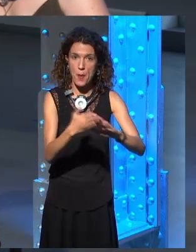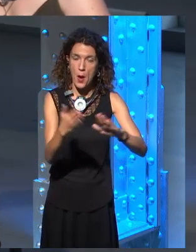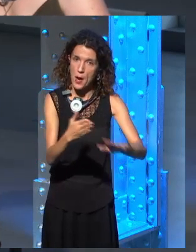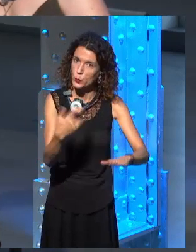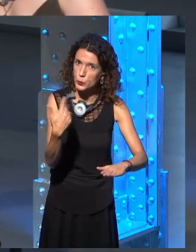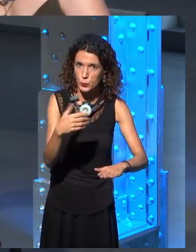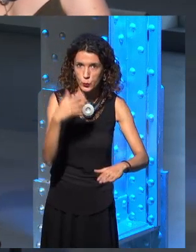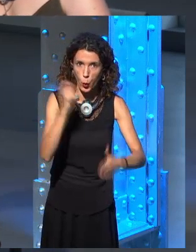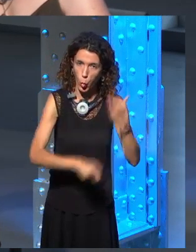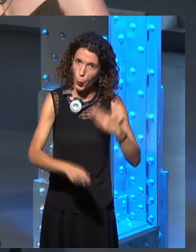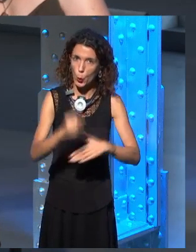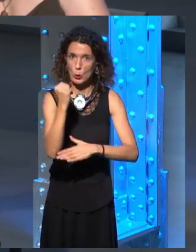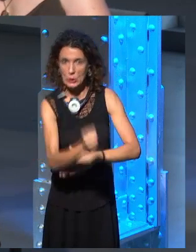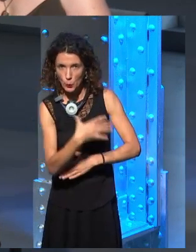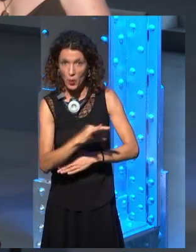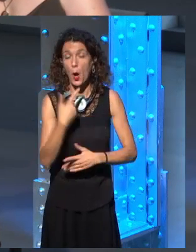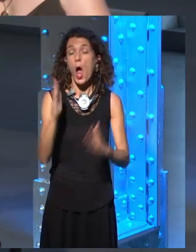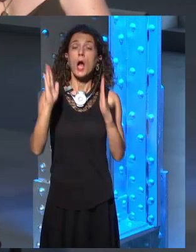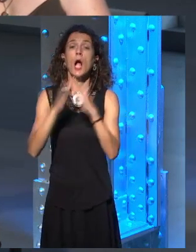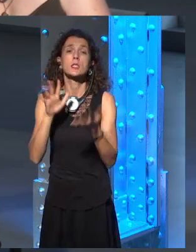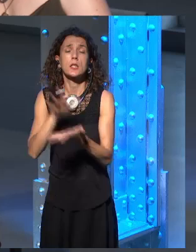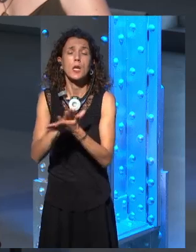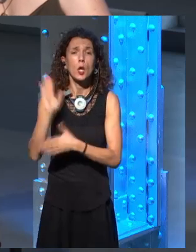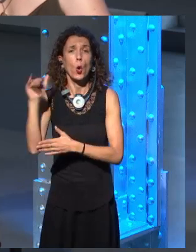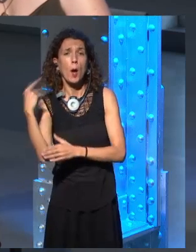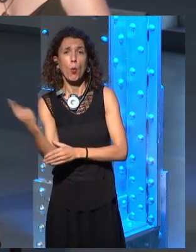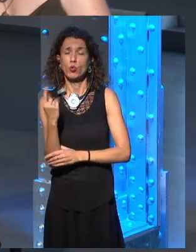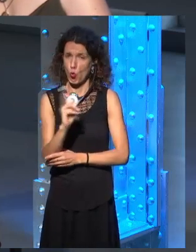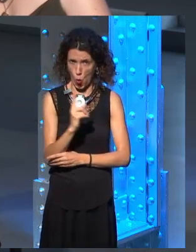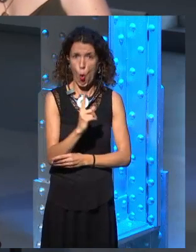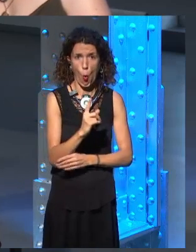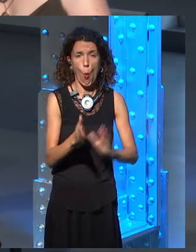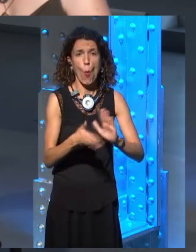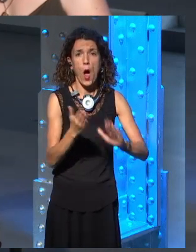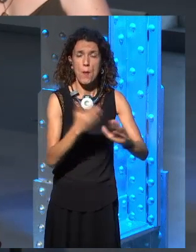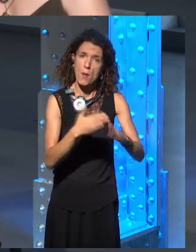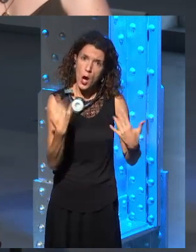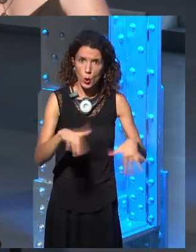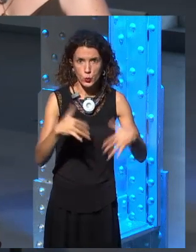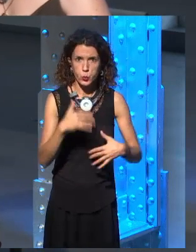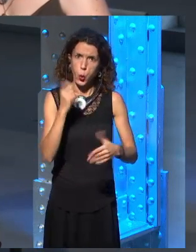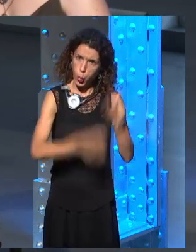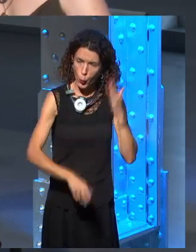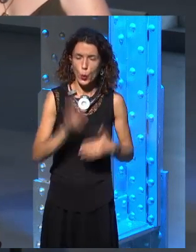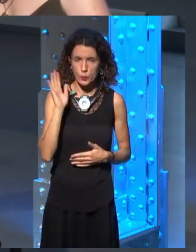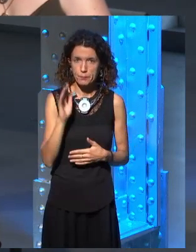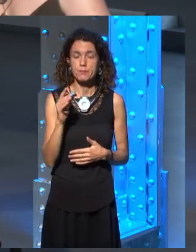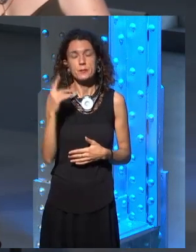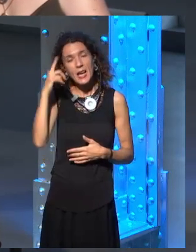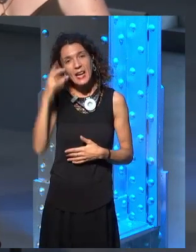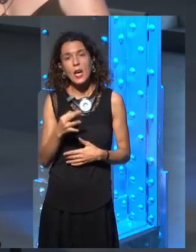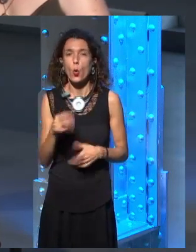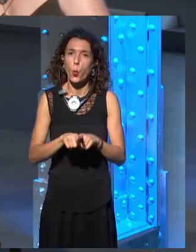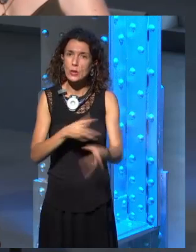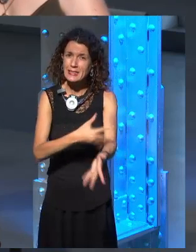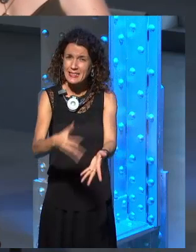that's the end of their story. So there's going to be a lot of, but at the end, you know, George has said it's going to be